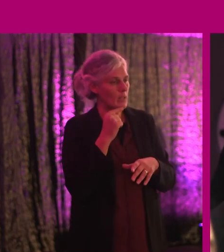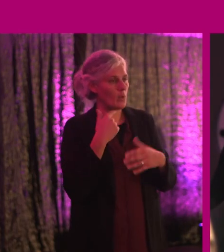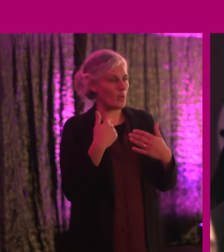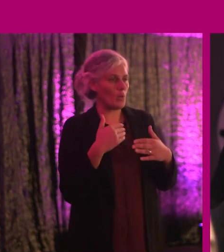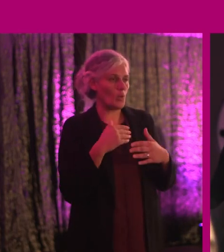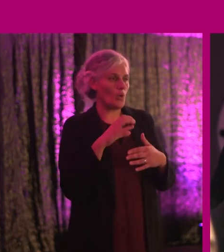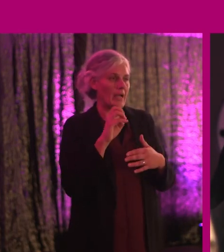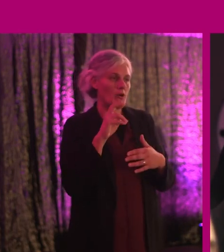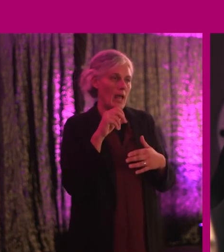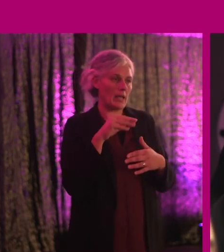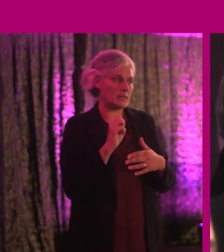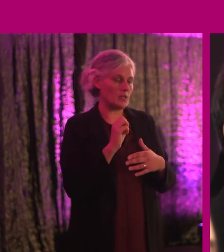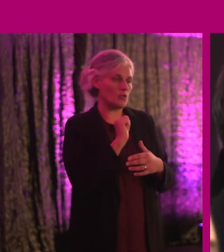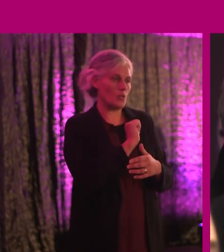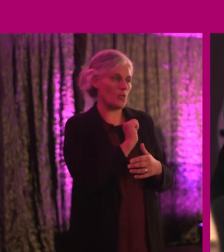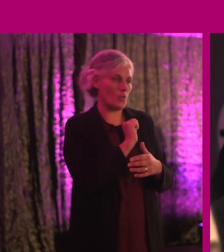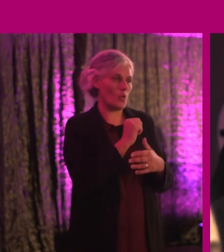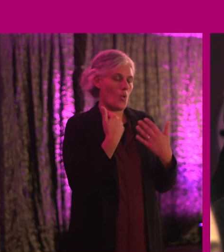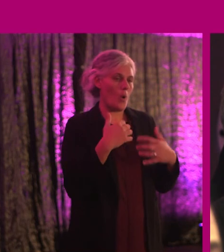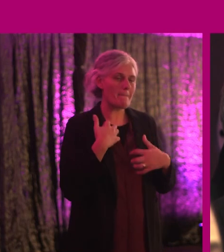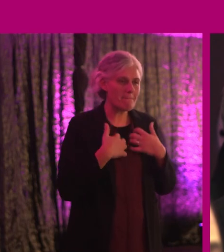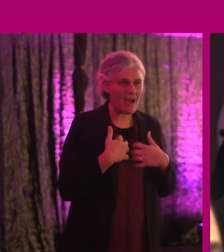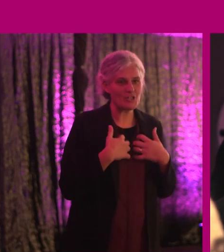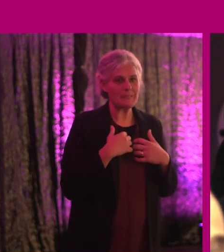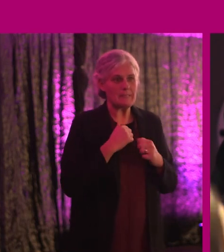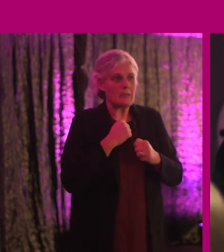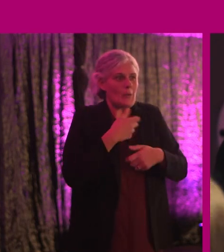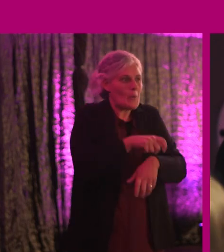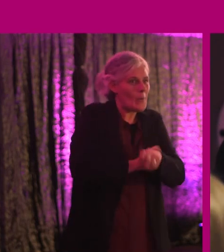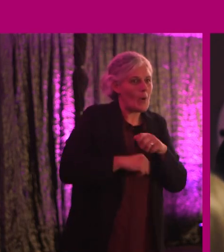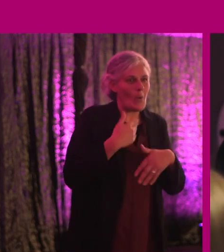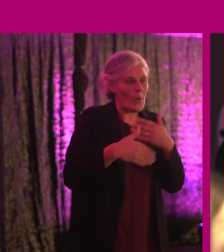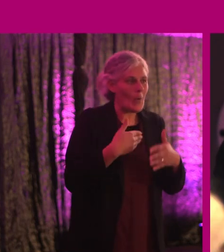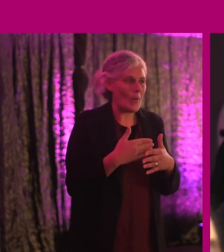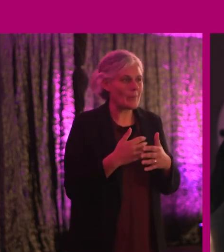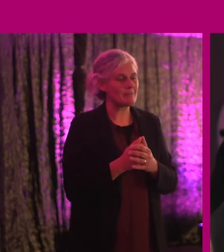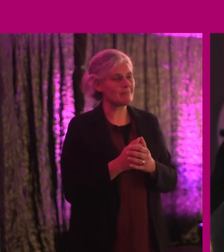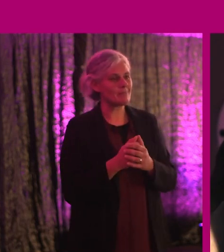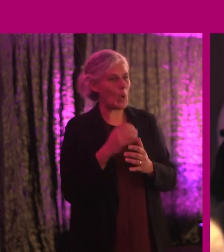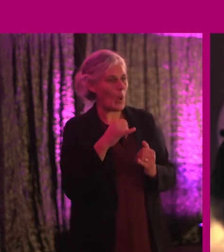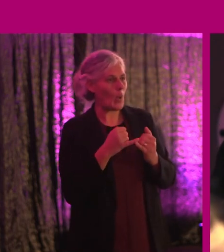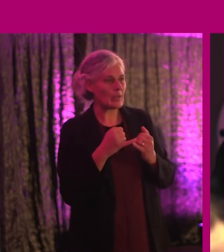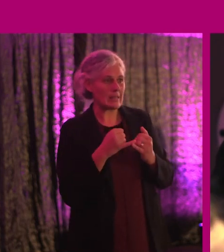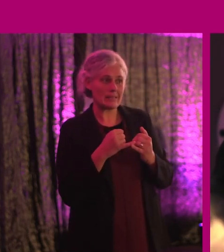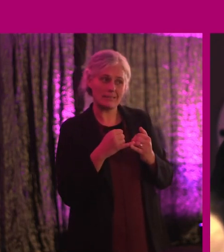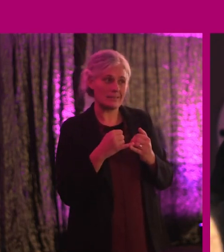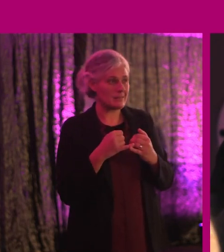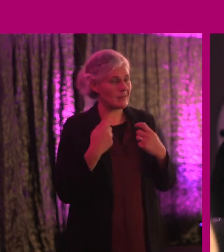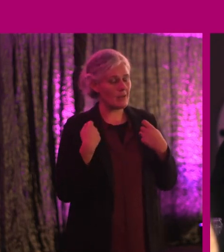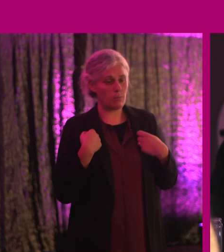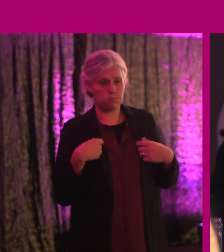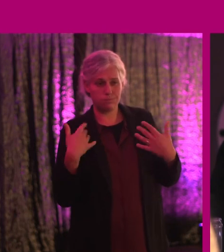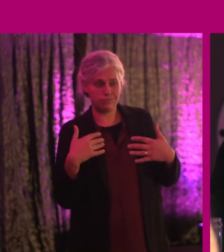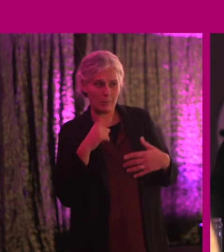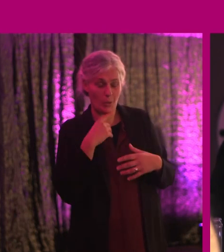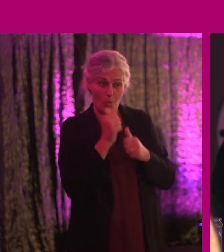Caroline, to your evident passion and energy. It sounds like it must be tiring, frankly, that you've mentioned it.